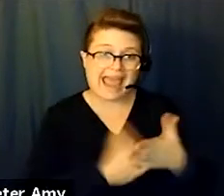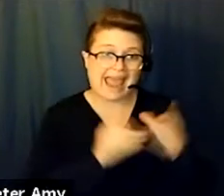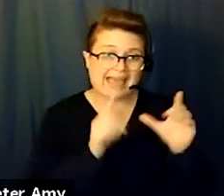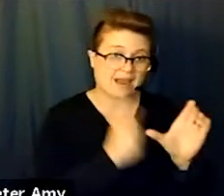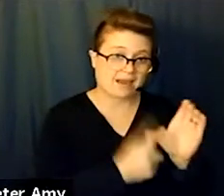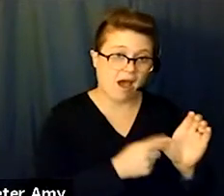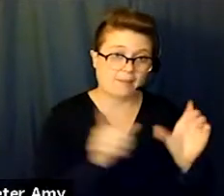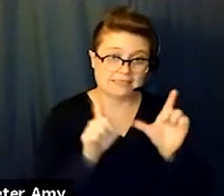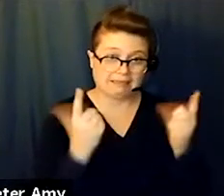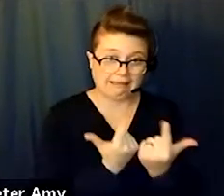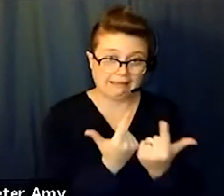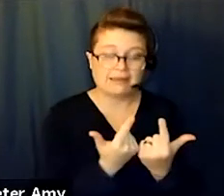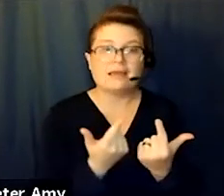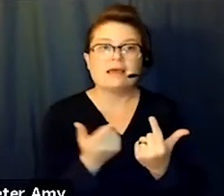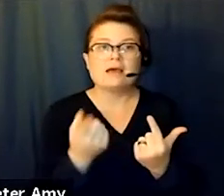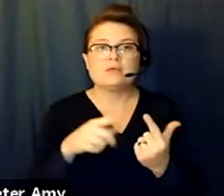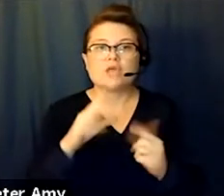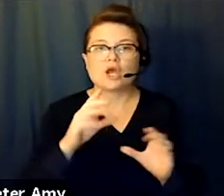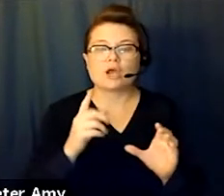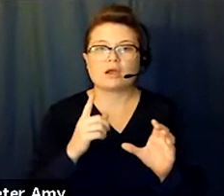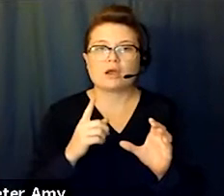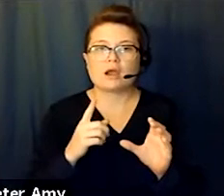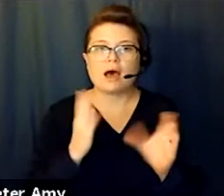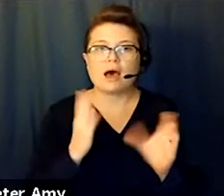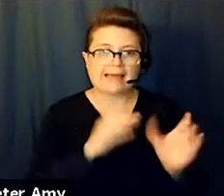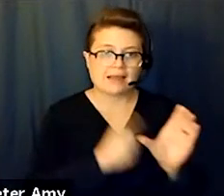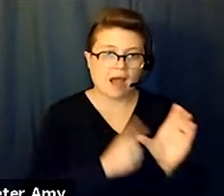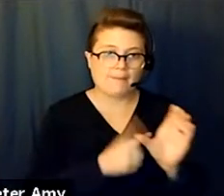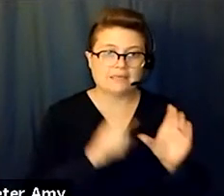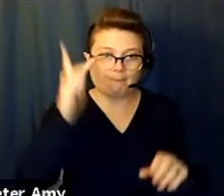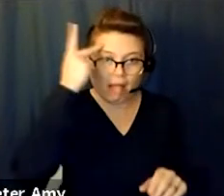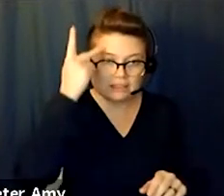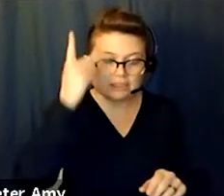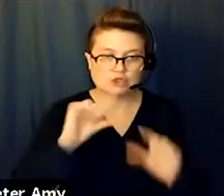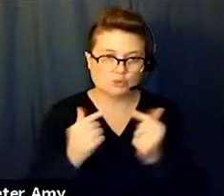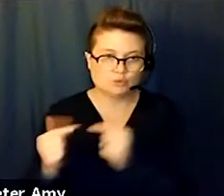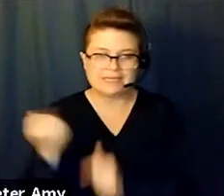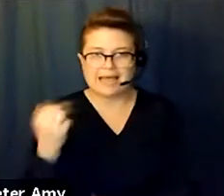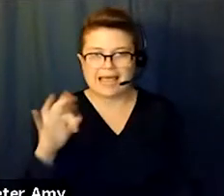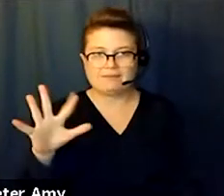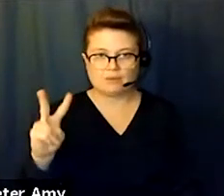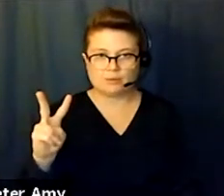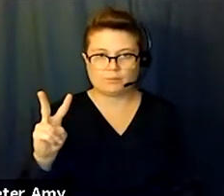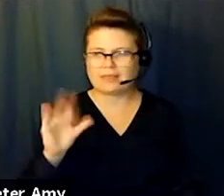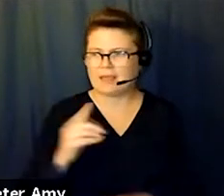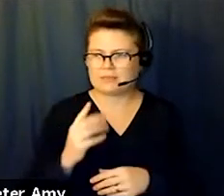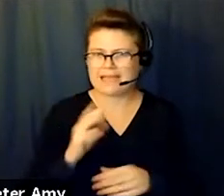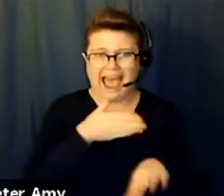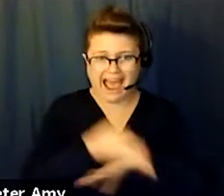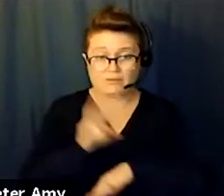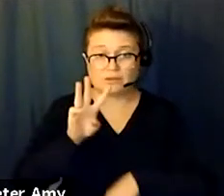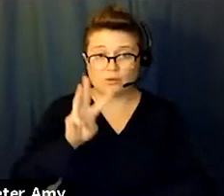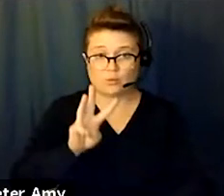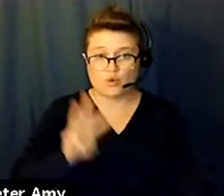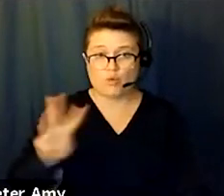organization of communist politicians and groups in 1952. This is after World War II. This is after the